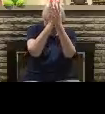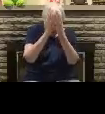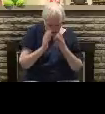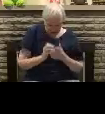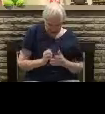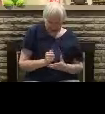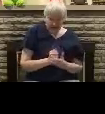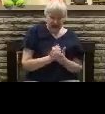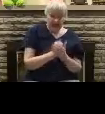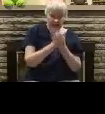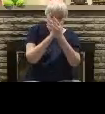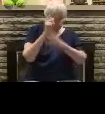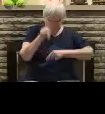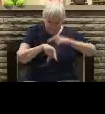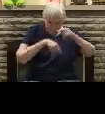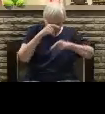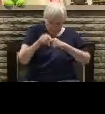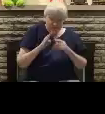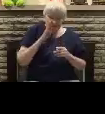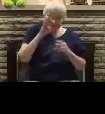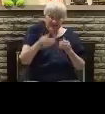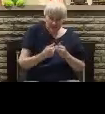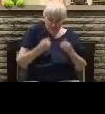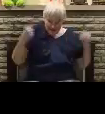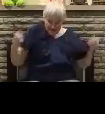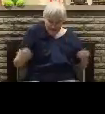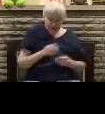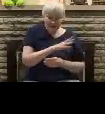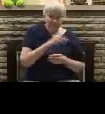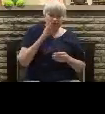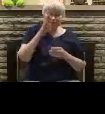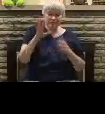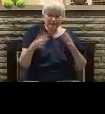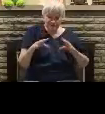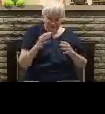And Father we pray that many of these people in these apostate churches would be saved and come out.